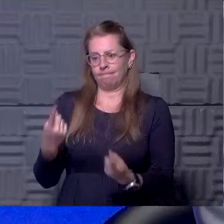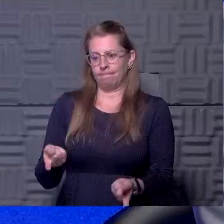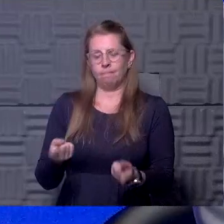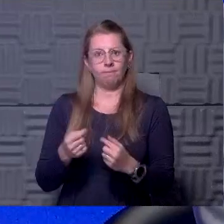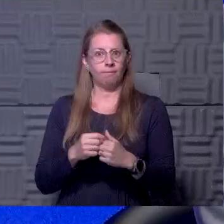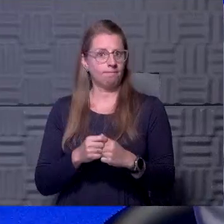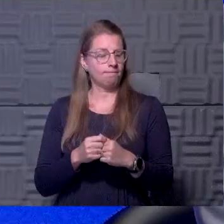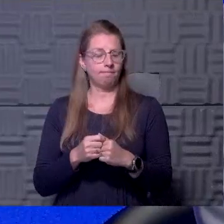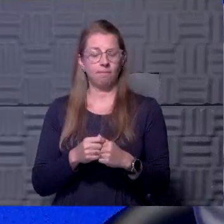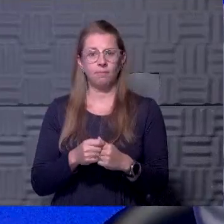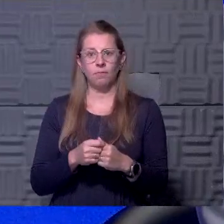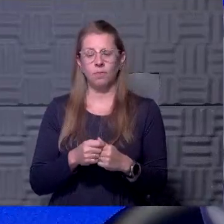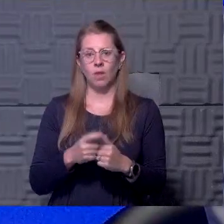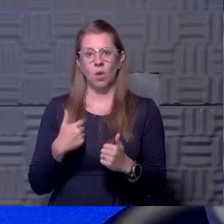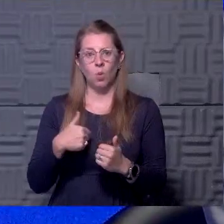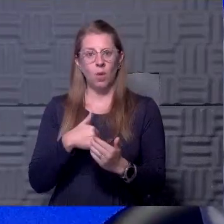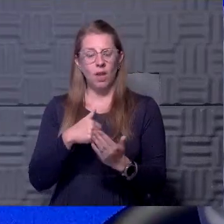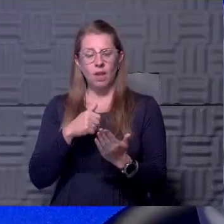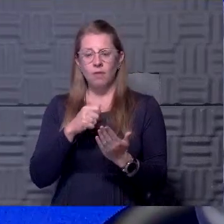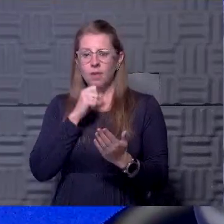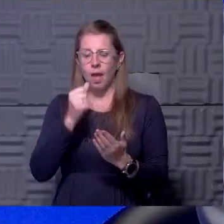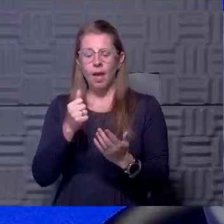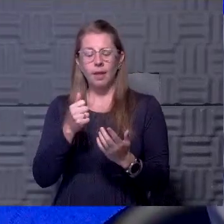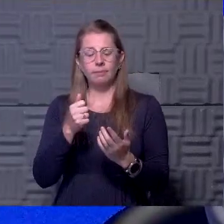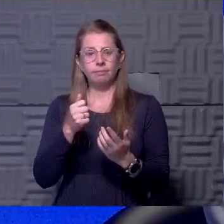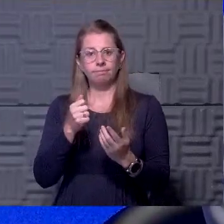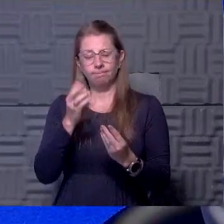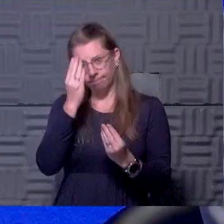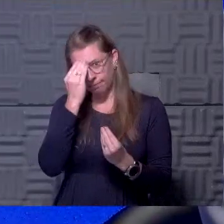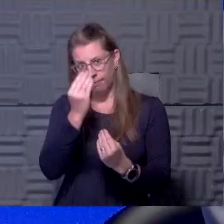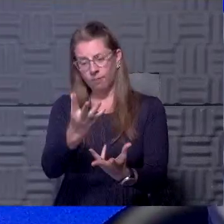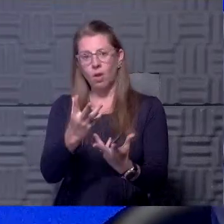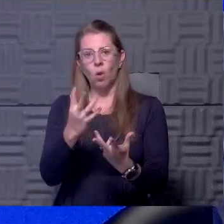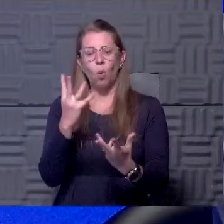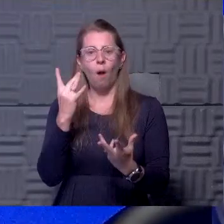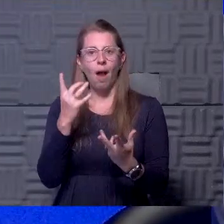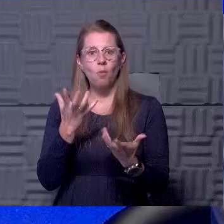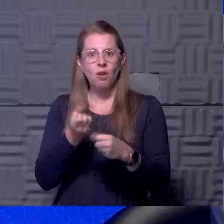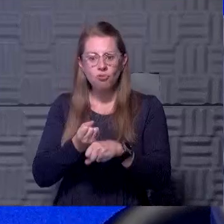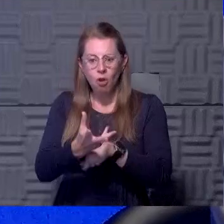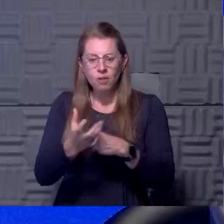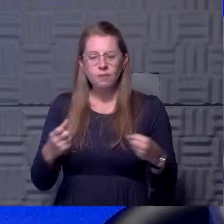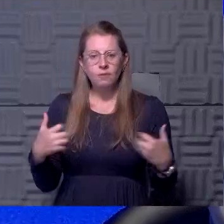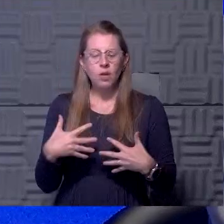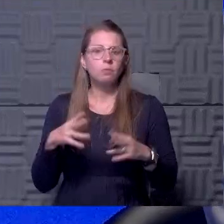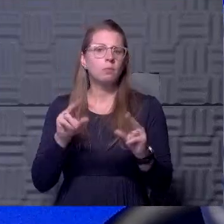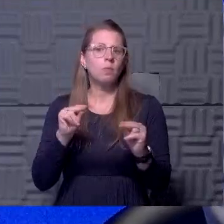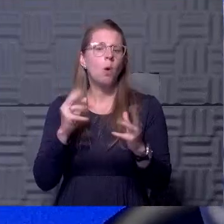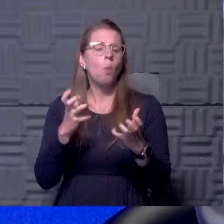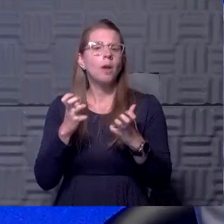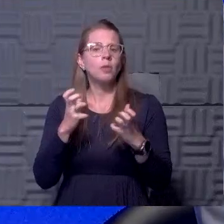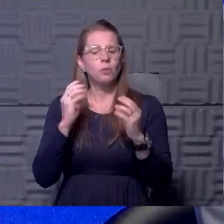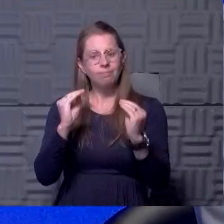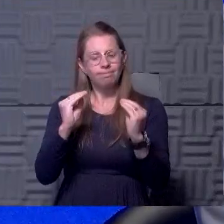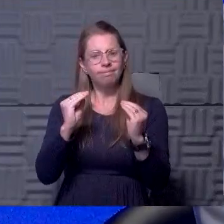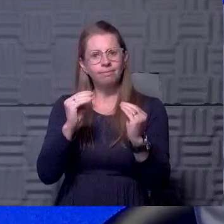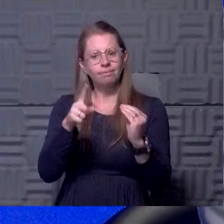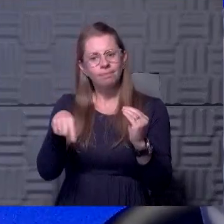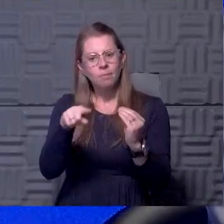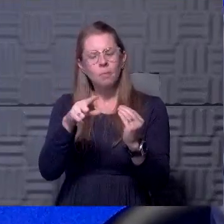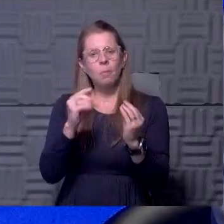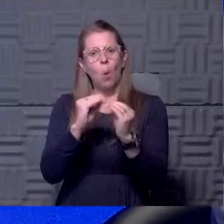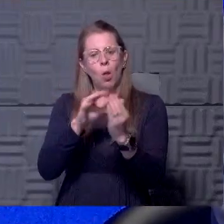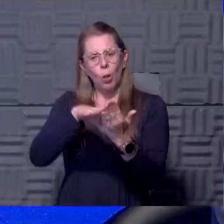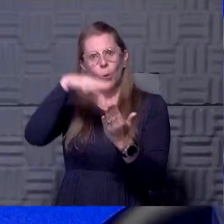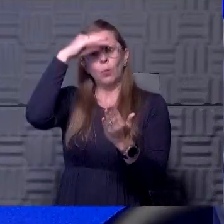any of this to, um, to induce fear, but more knowledge to, uh, let you be more knowledgeable about everything that's going on.